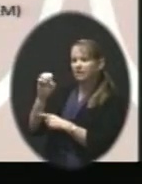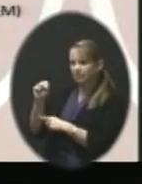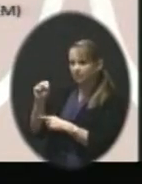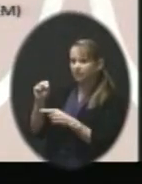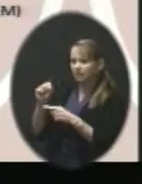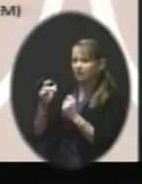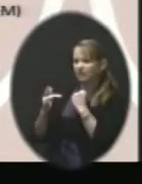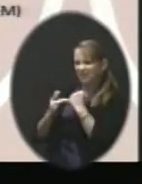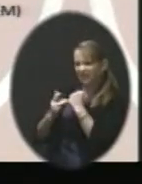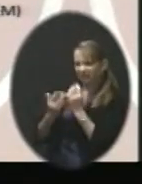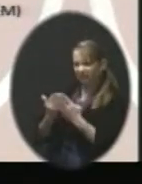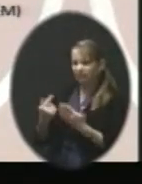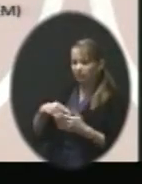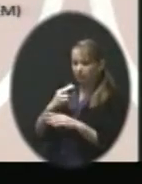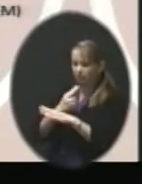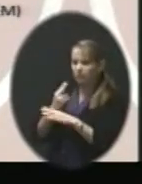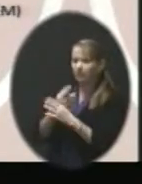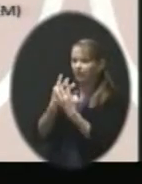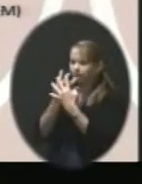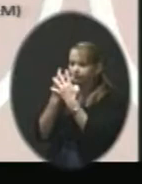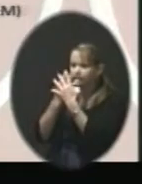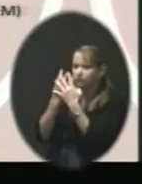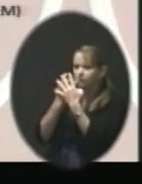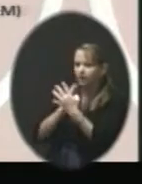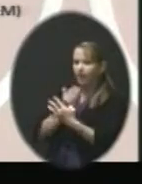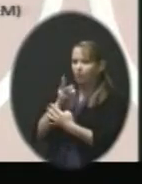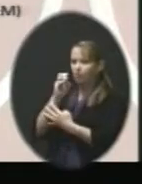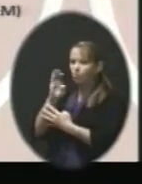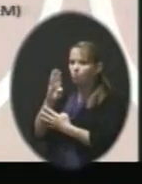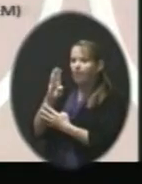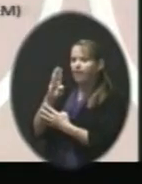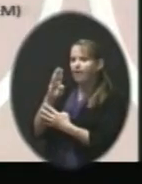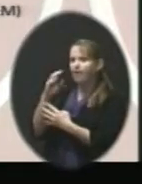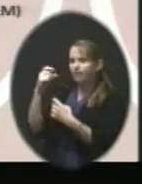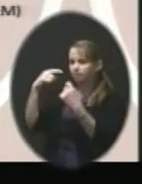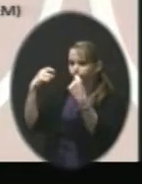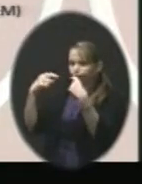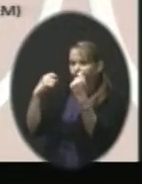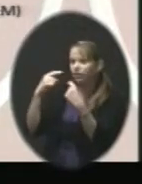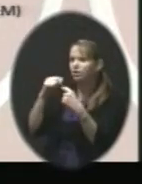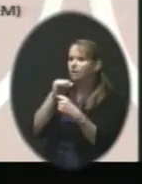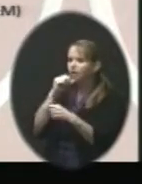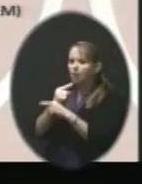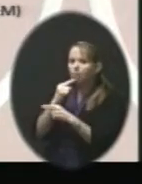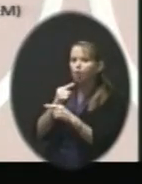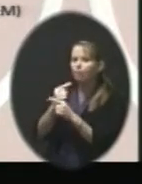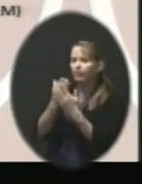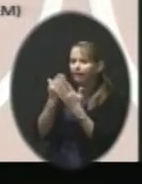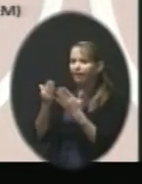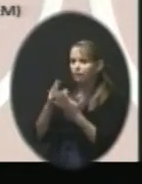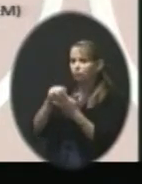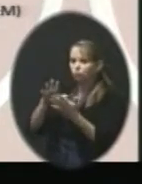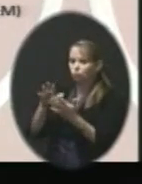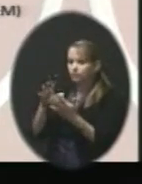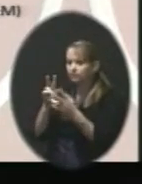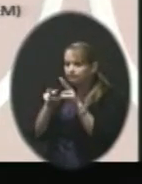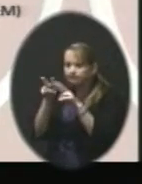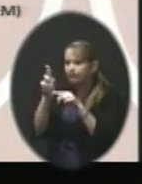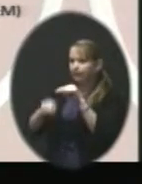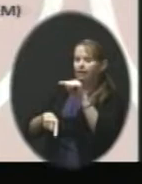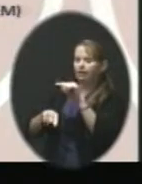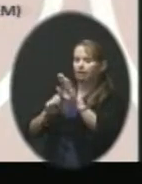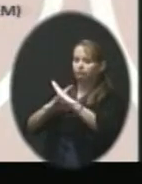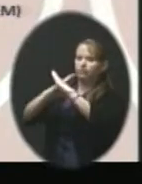filtering our web content for any inappropriate content so students can't get to that kind of thing.